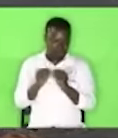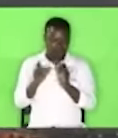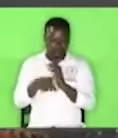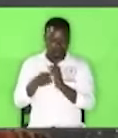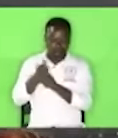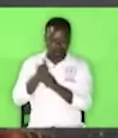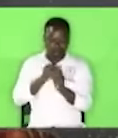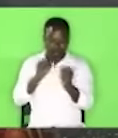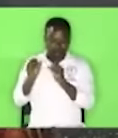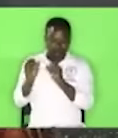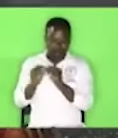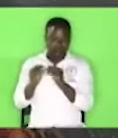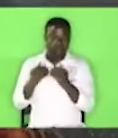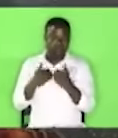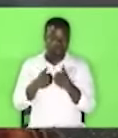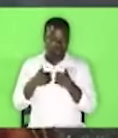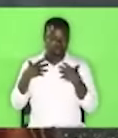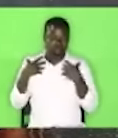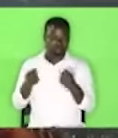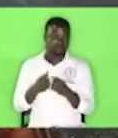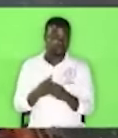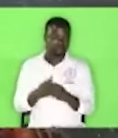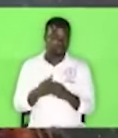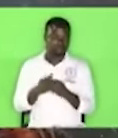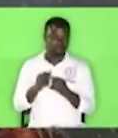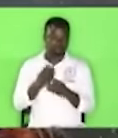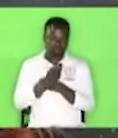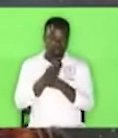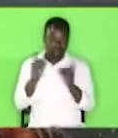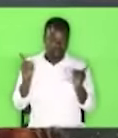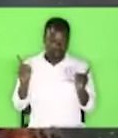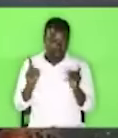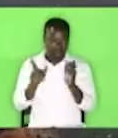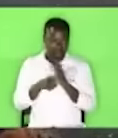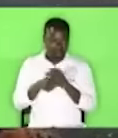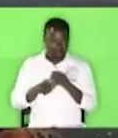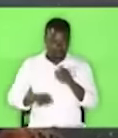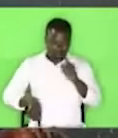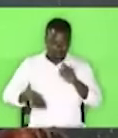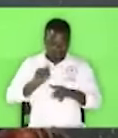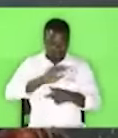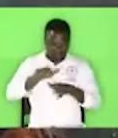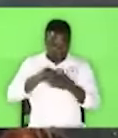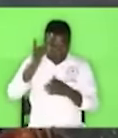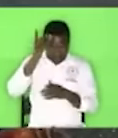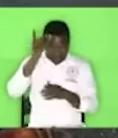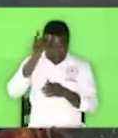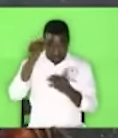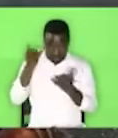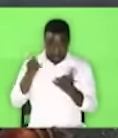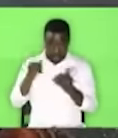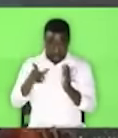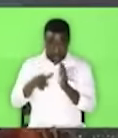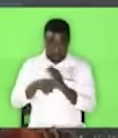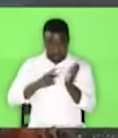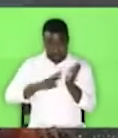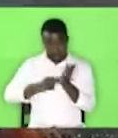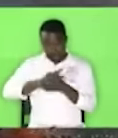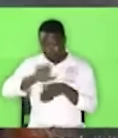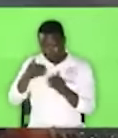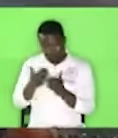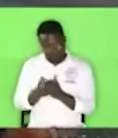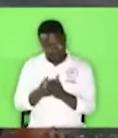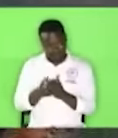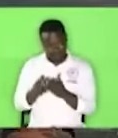power to heal to deliver to cast out demons to fix broken